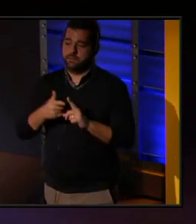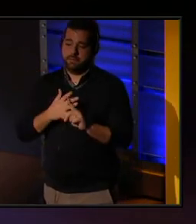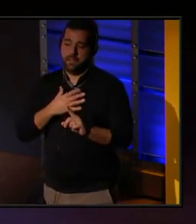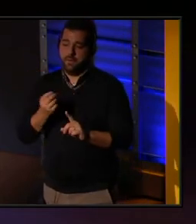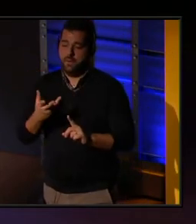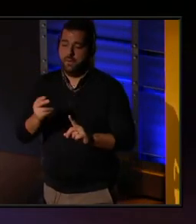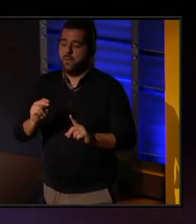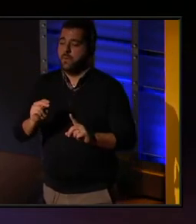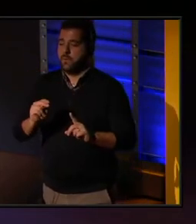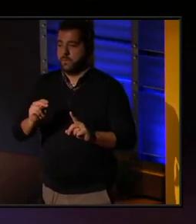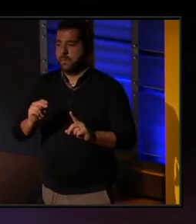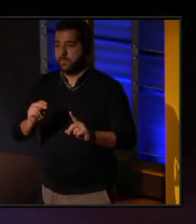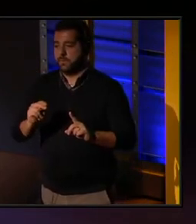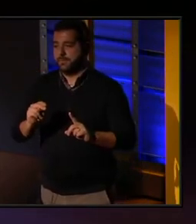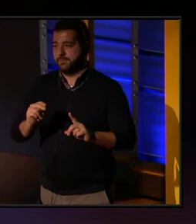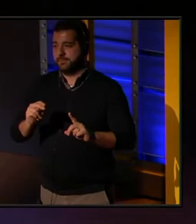own,